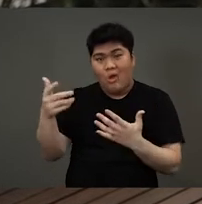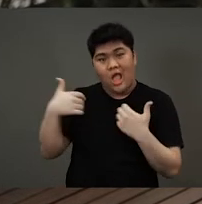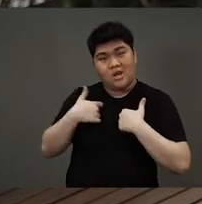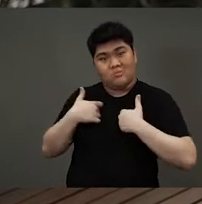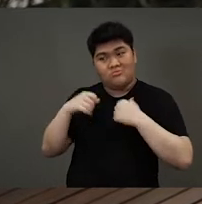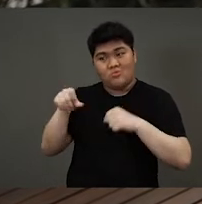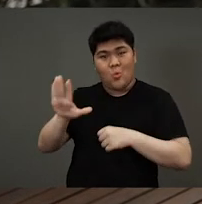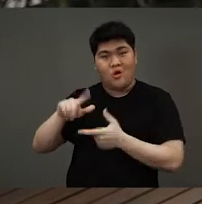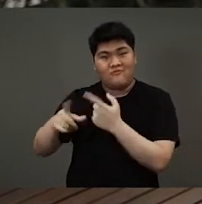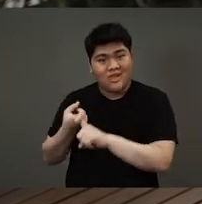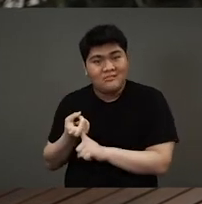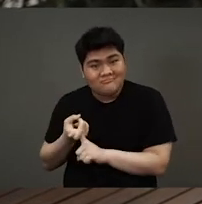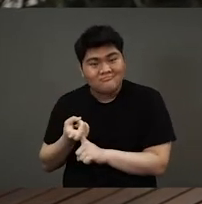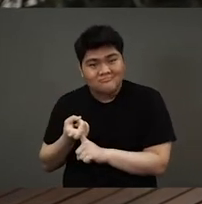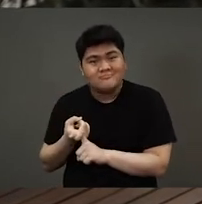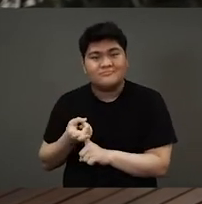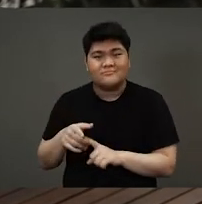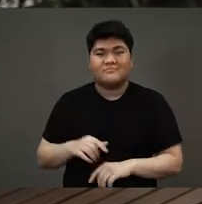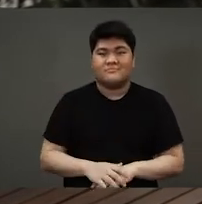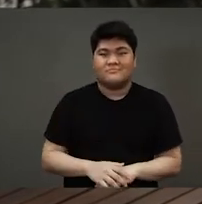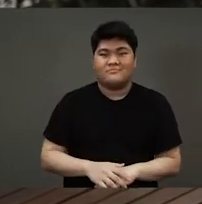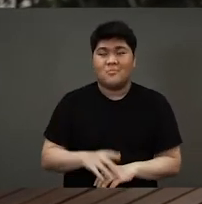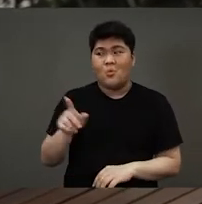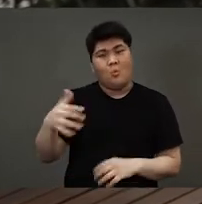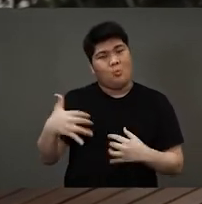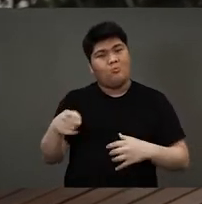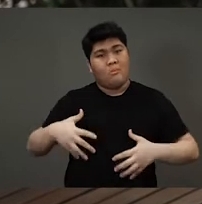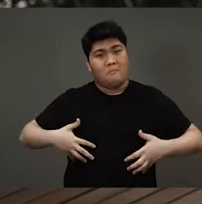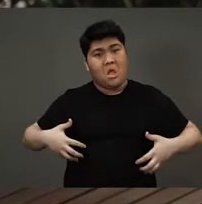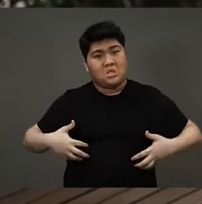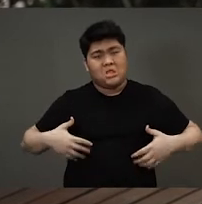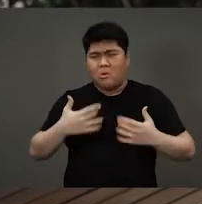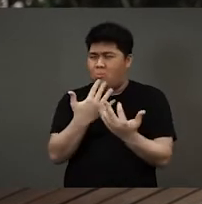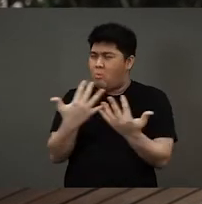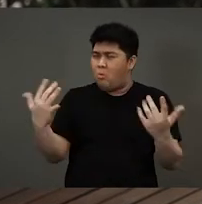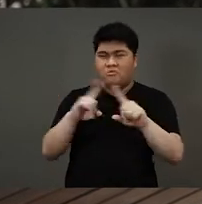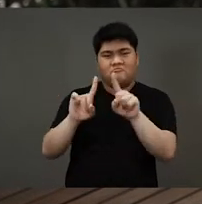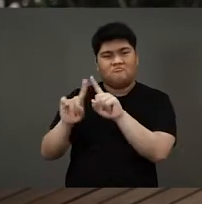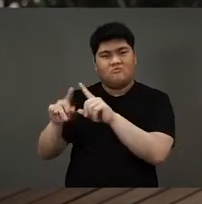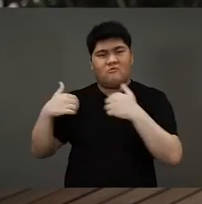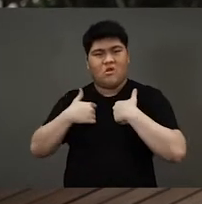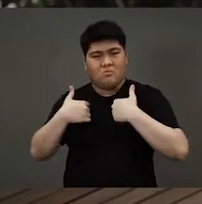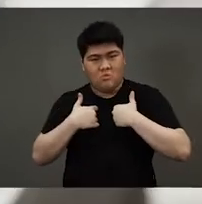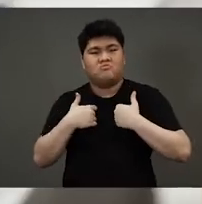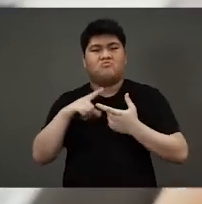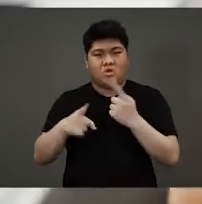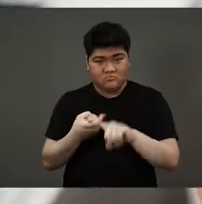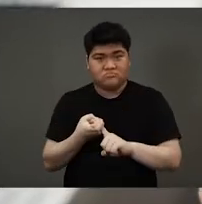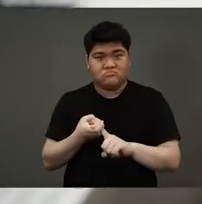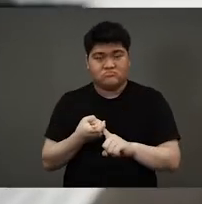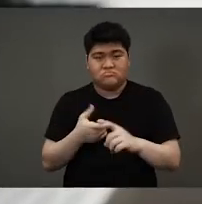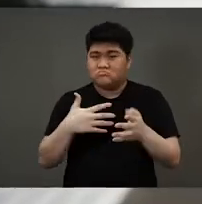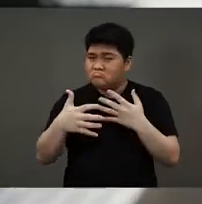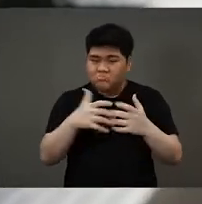been monkey's friends in that forest? Well monkey, he had many different friends, all sorts of animals,